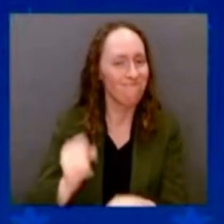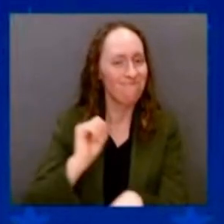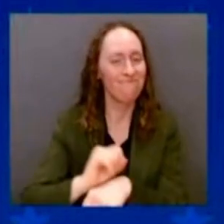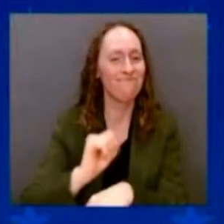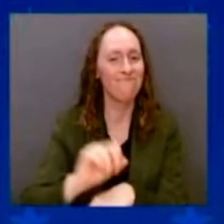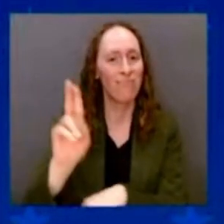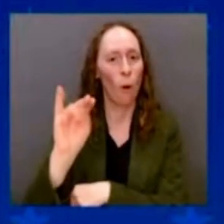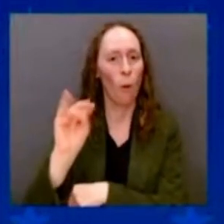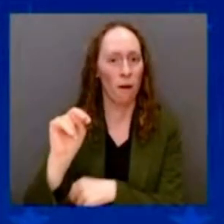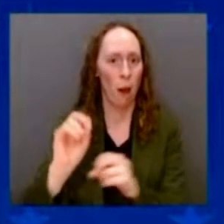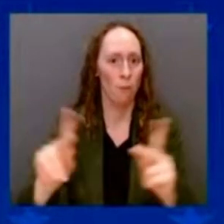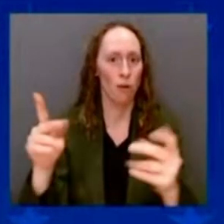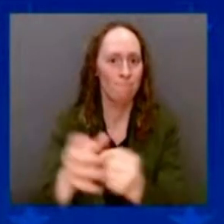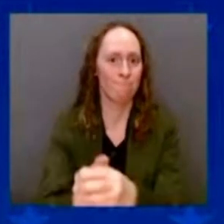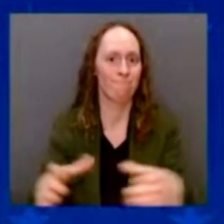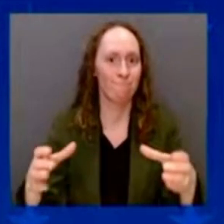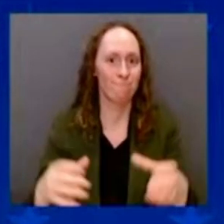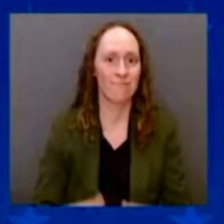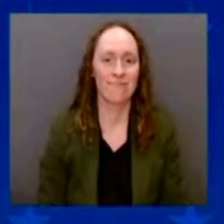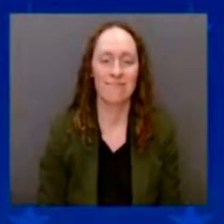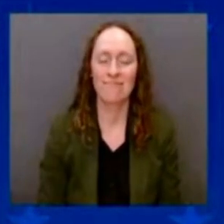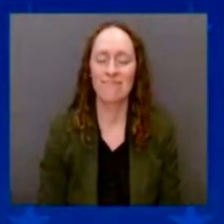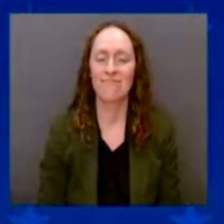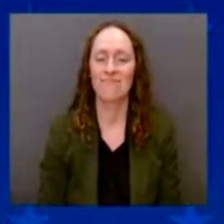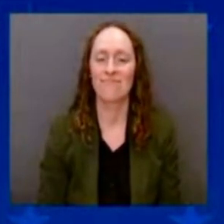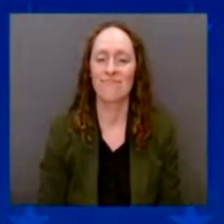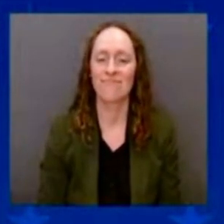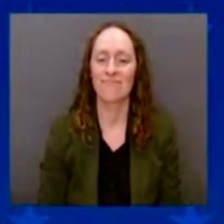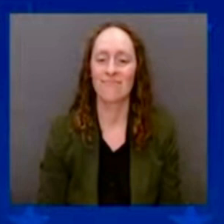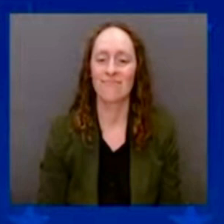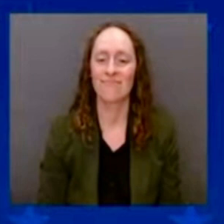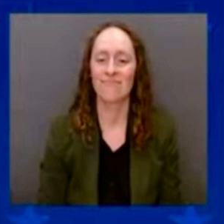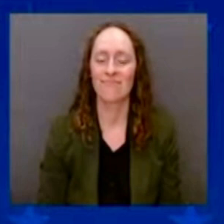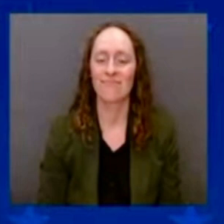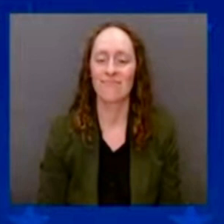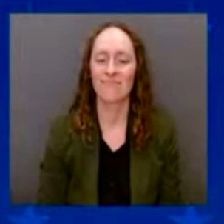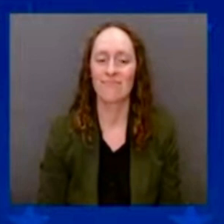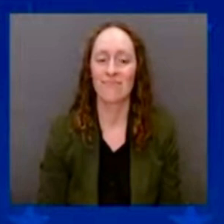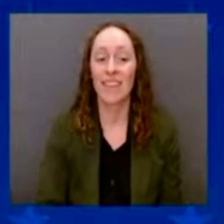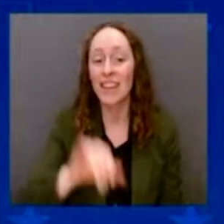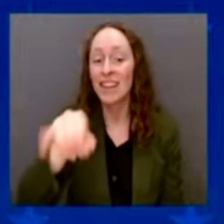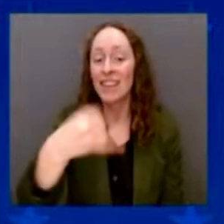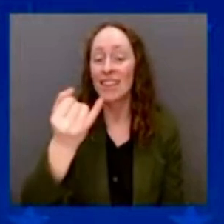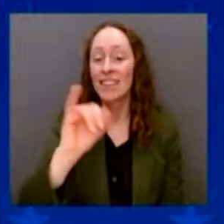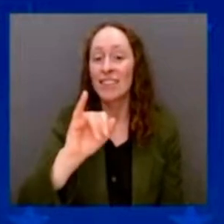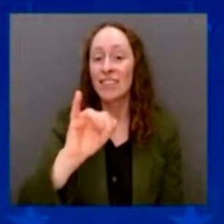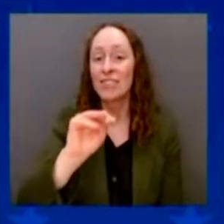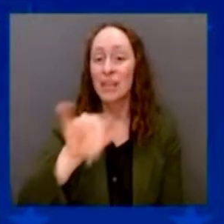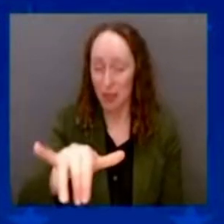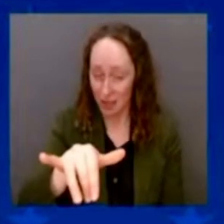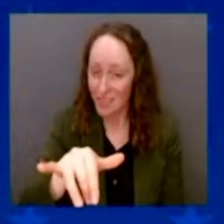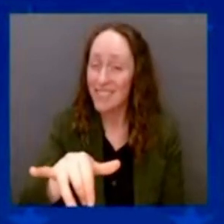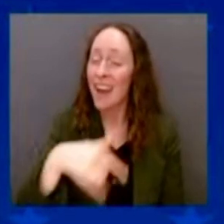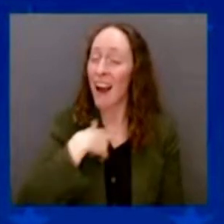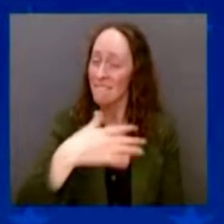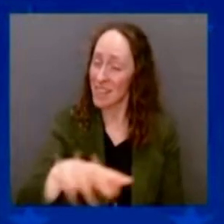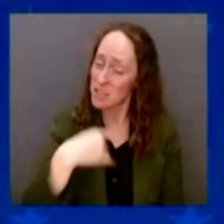Jimmy, I told you I was going to be the most pro-union president in history. I've kept my promise. I've kept my promise.